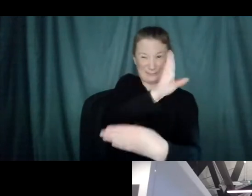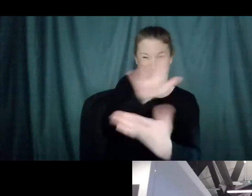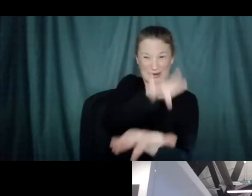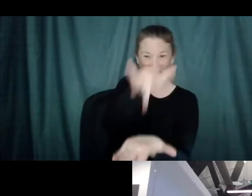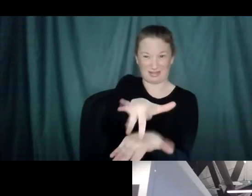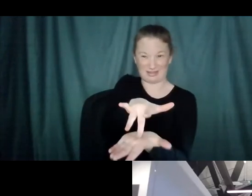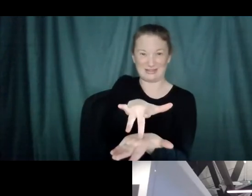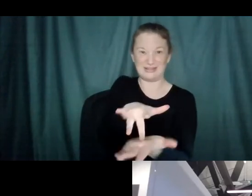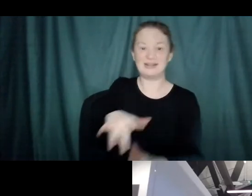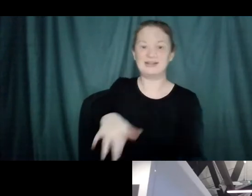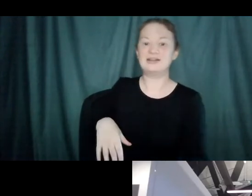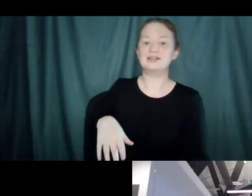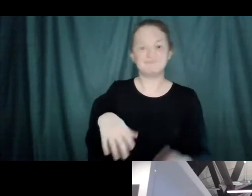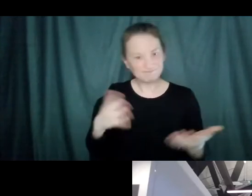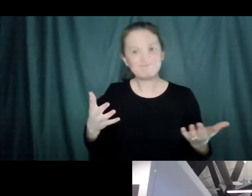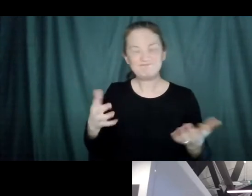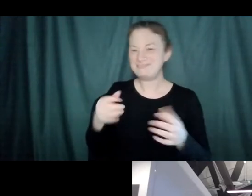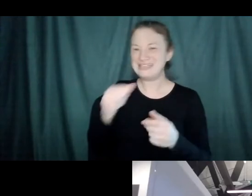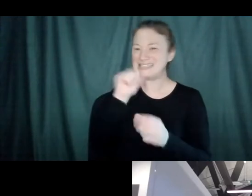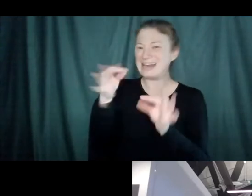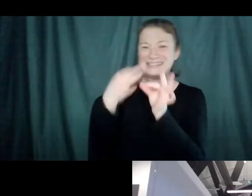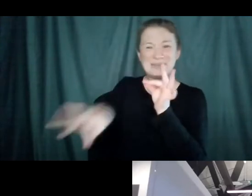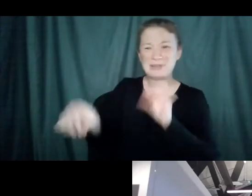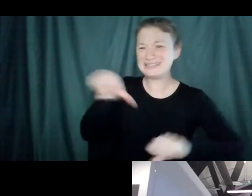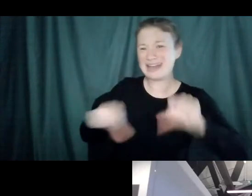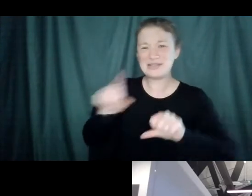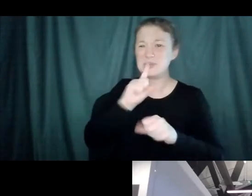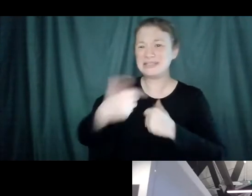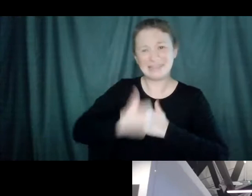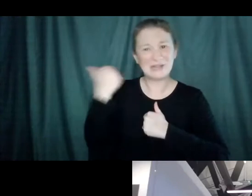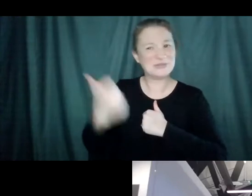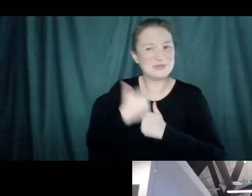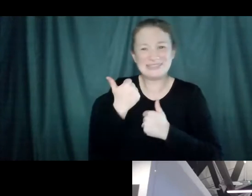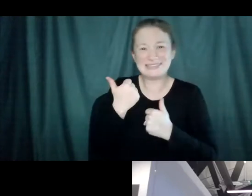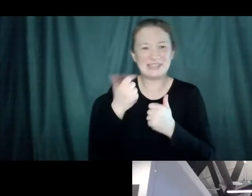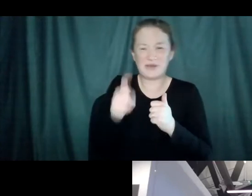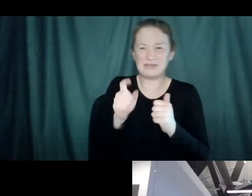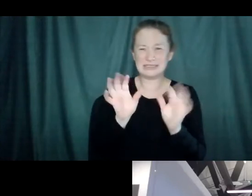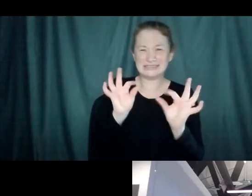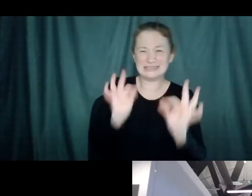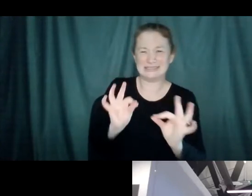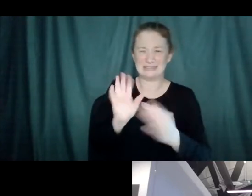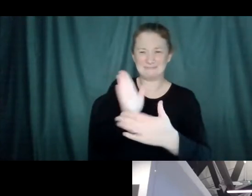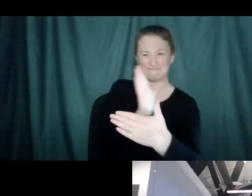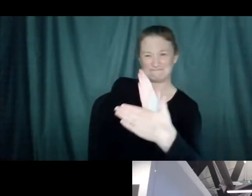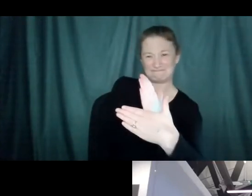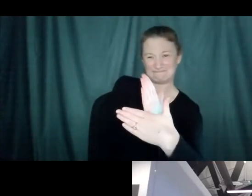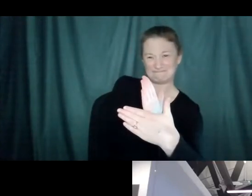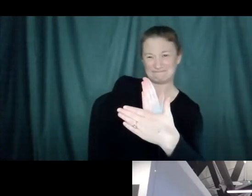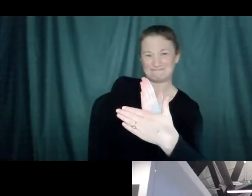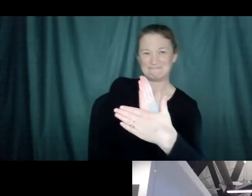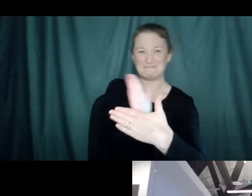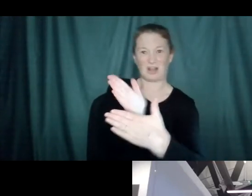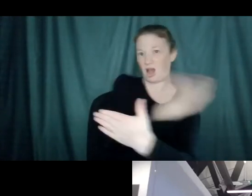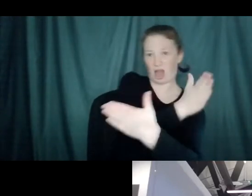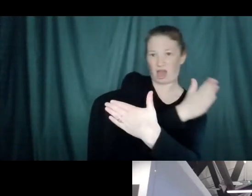it's not simple and dangerous either way. So you have to be perfectly tuned to be healthy. And so if,